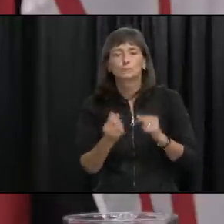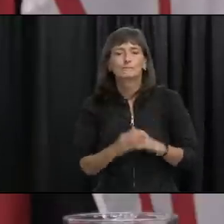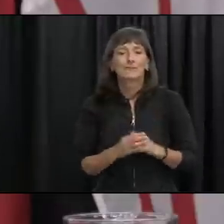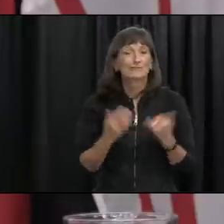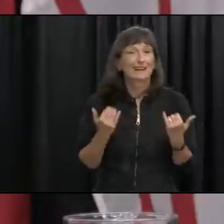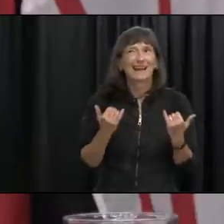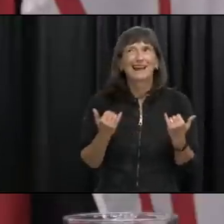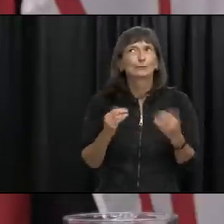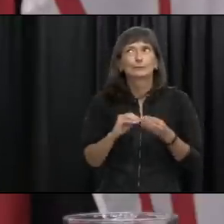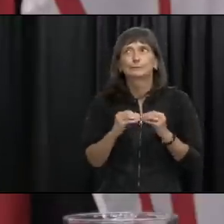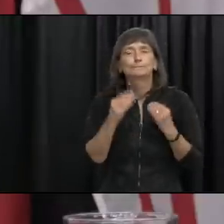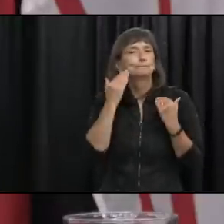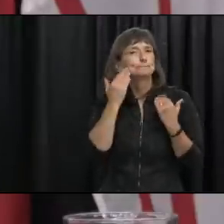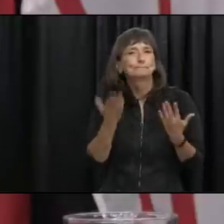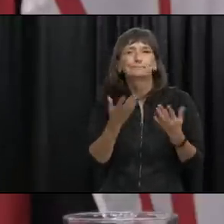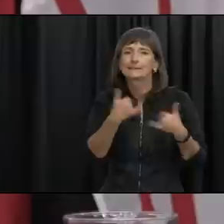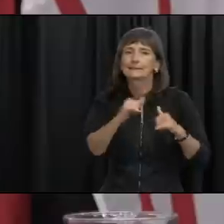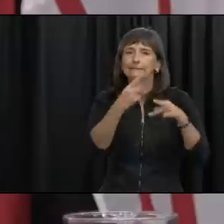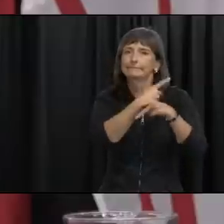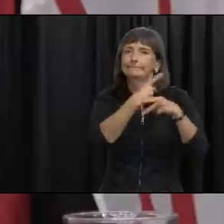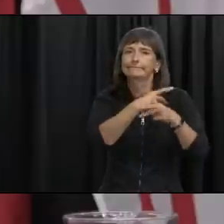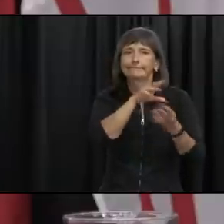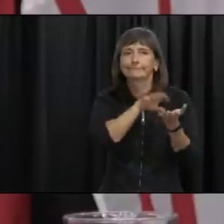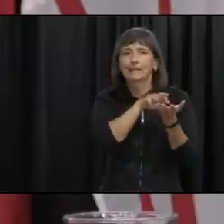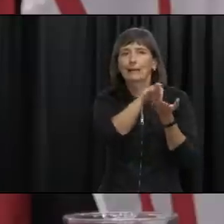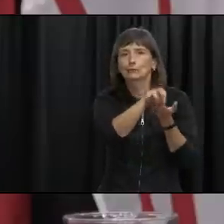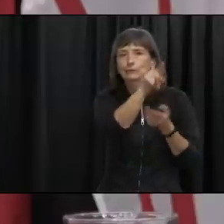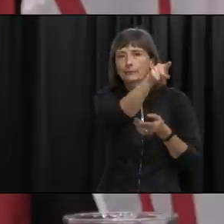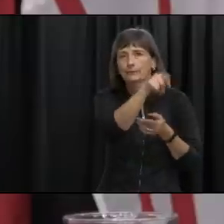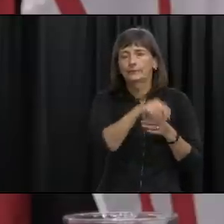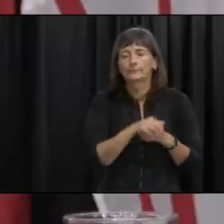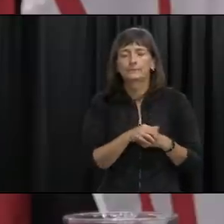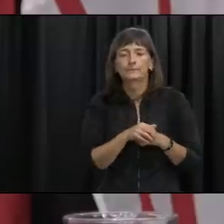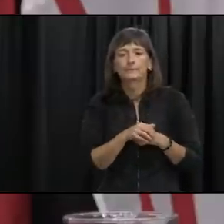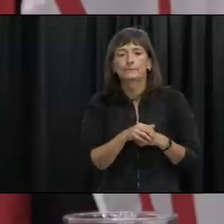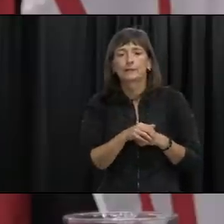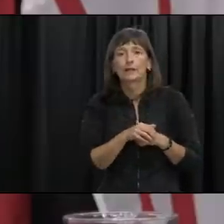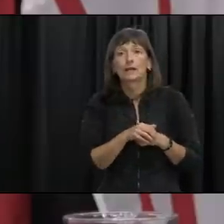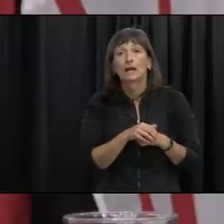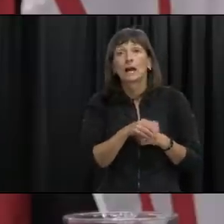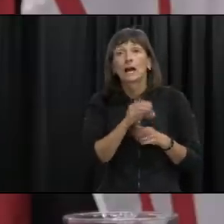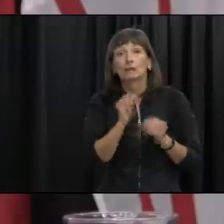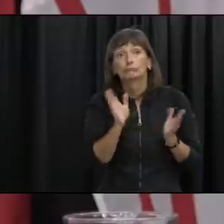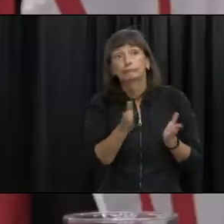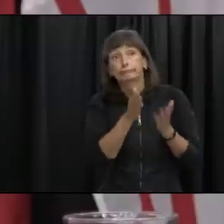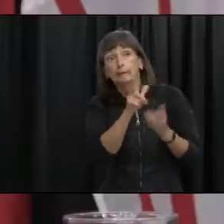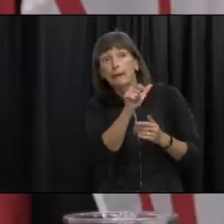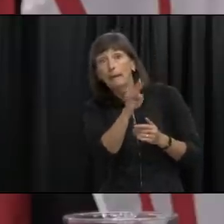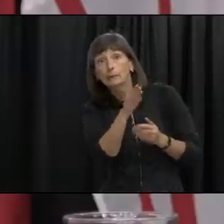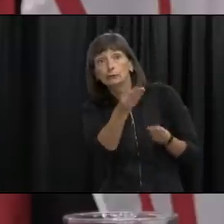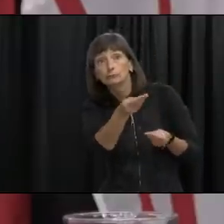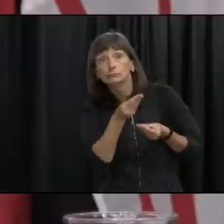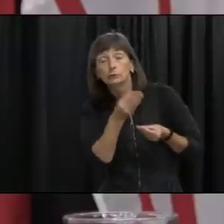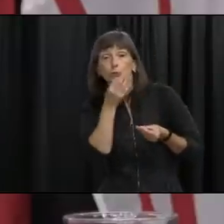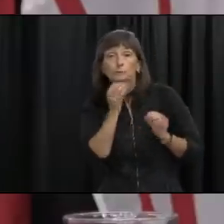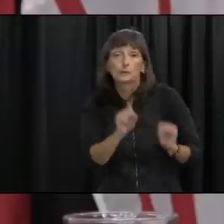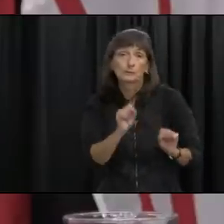i don't have those numbers yet uh and i have encouraged again lab grenfell to provide them to me at the earliest opportunity